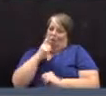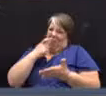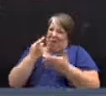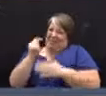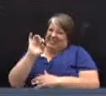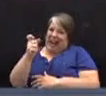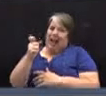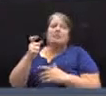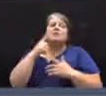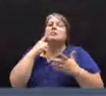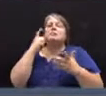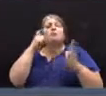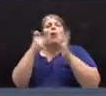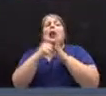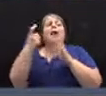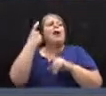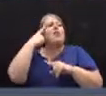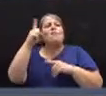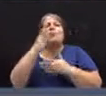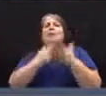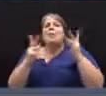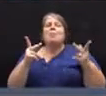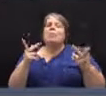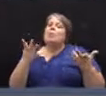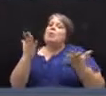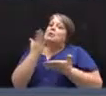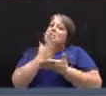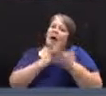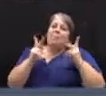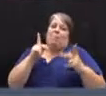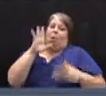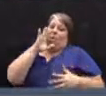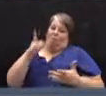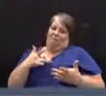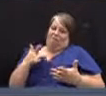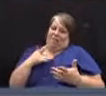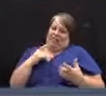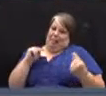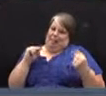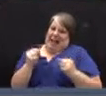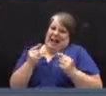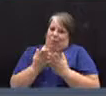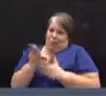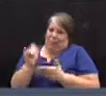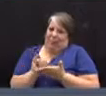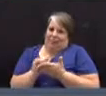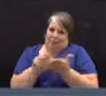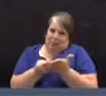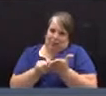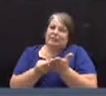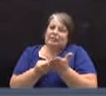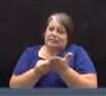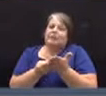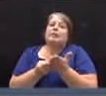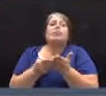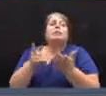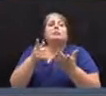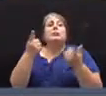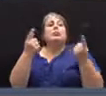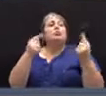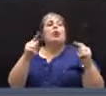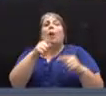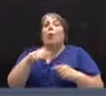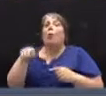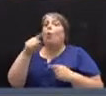that no matter what we do, there will be some pain to some. Now, would like to try and make sure that those who can